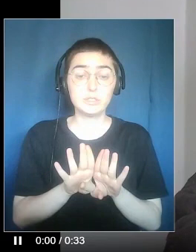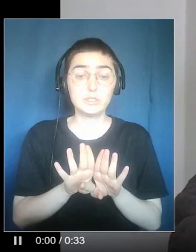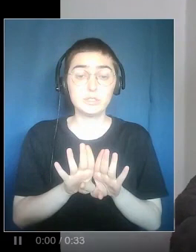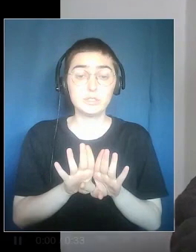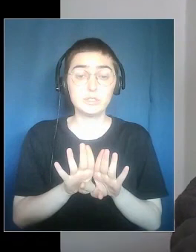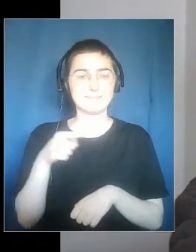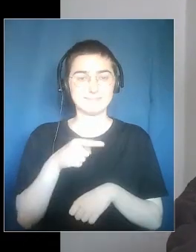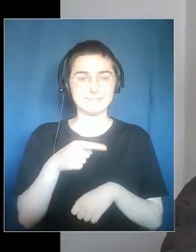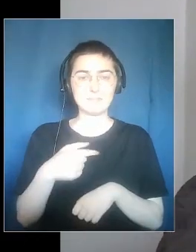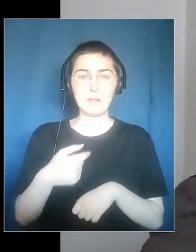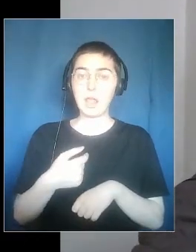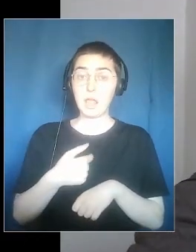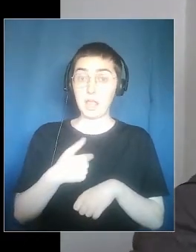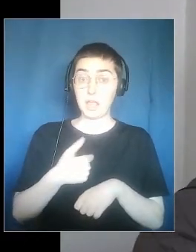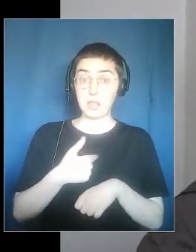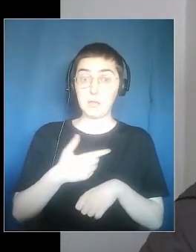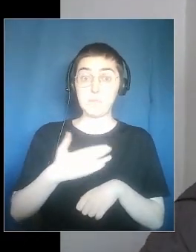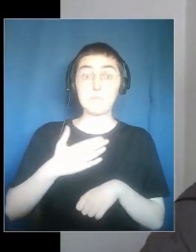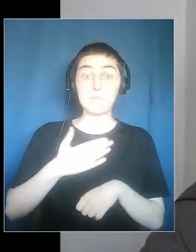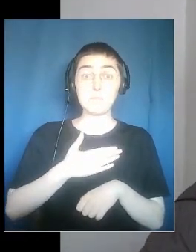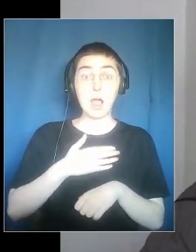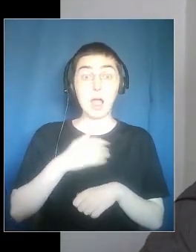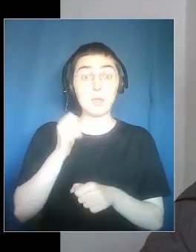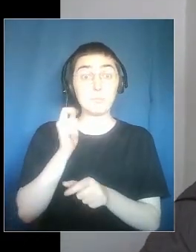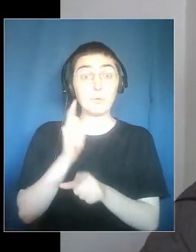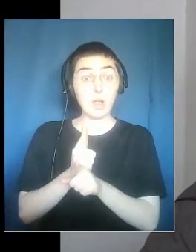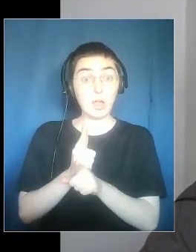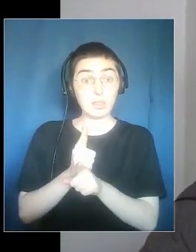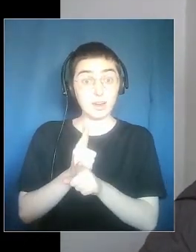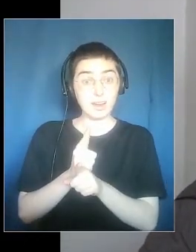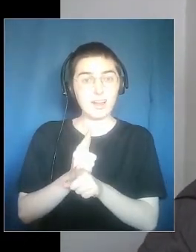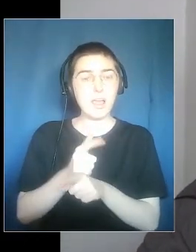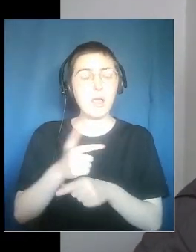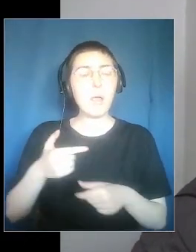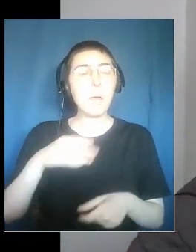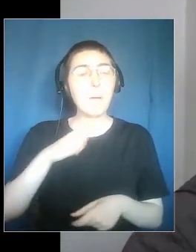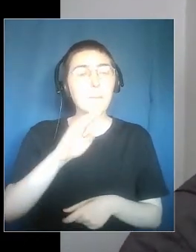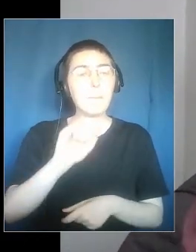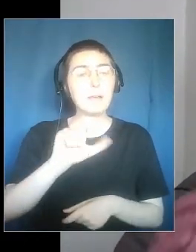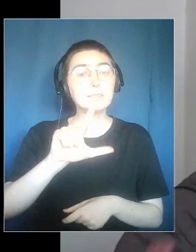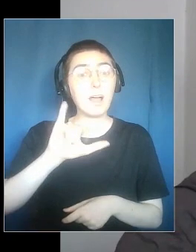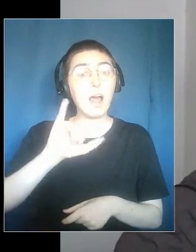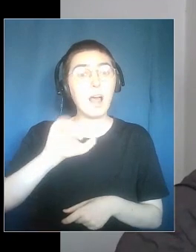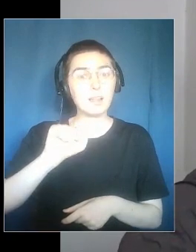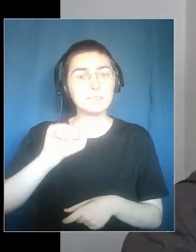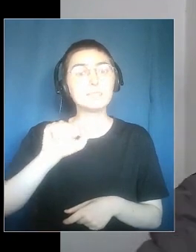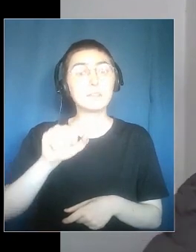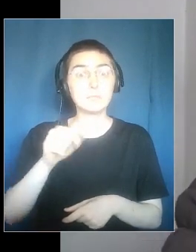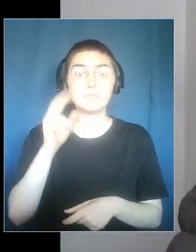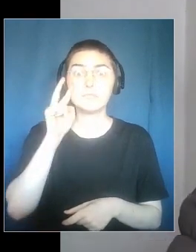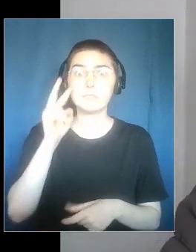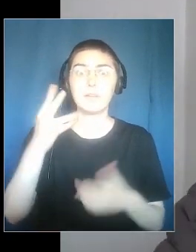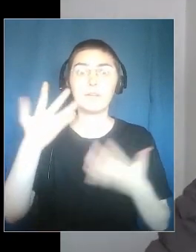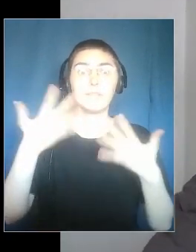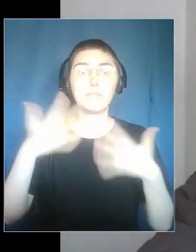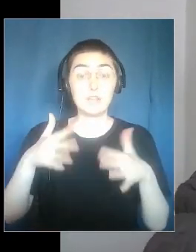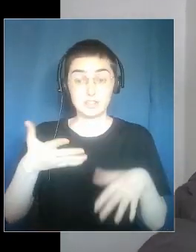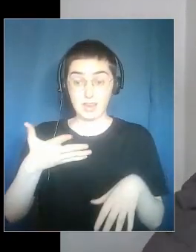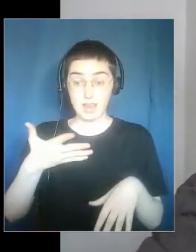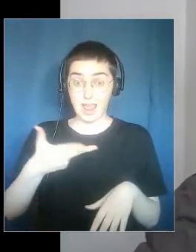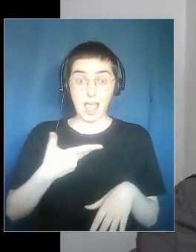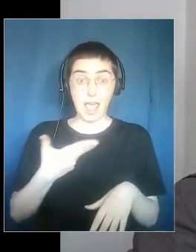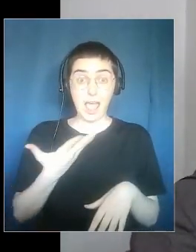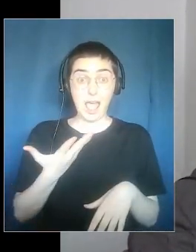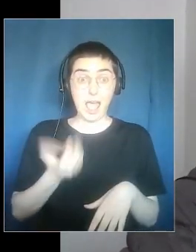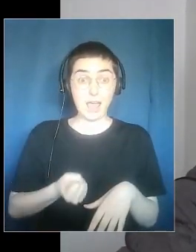We seen the Basalisque, my brother brother. We were in the water. We were in the water. We the